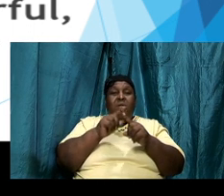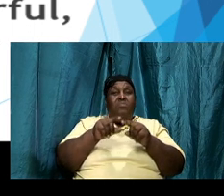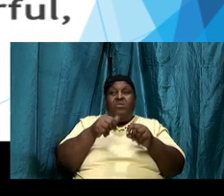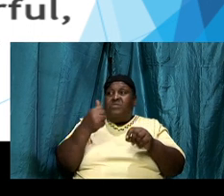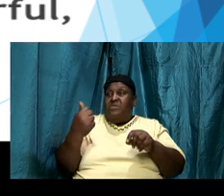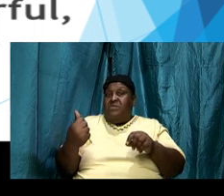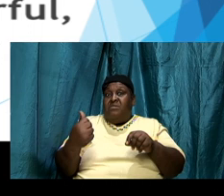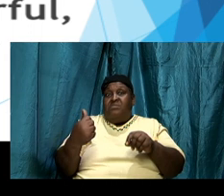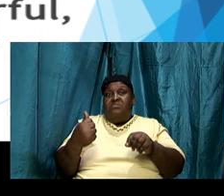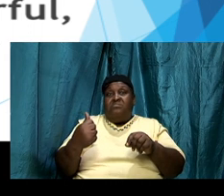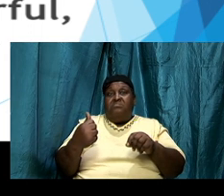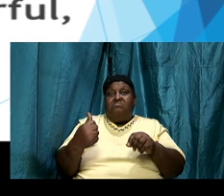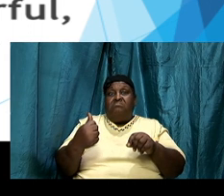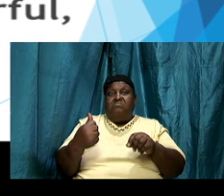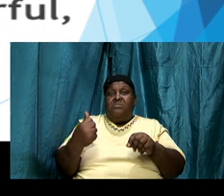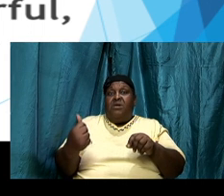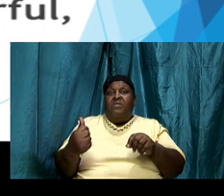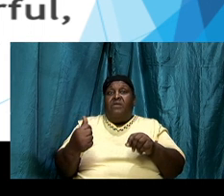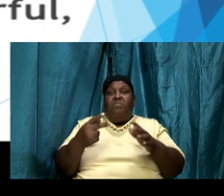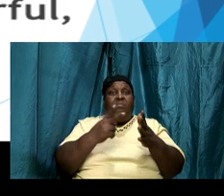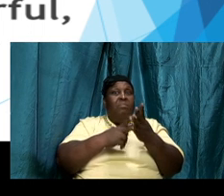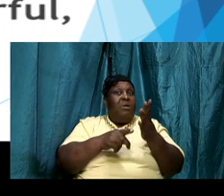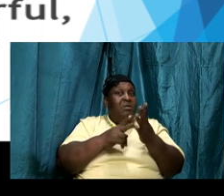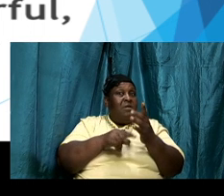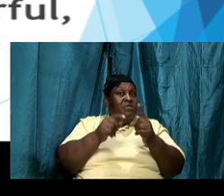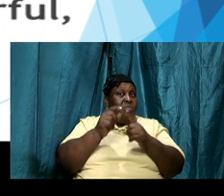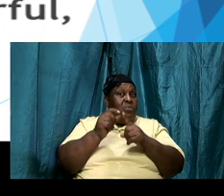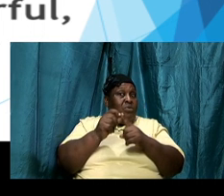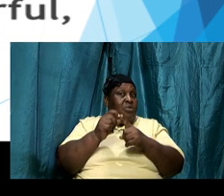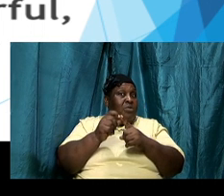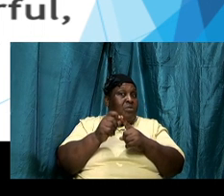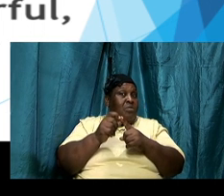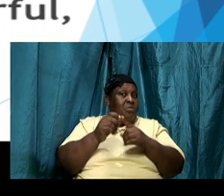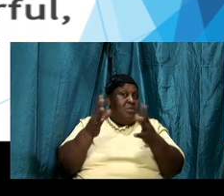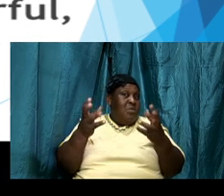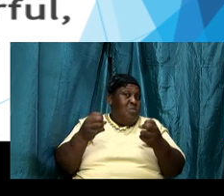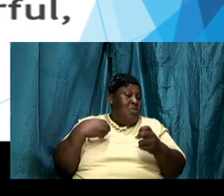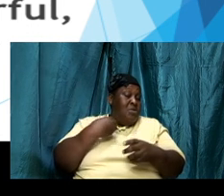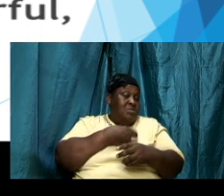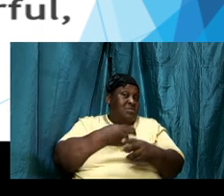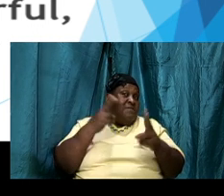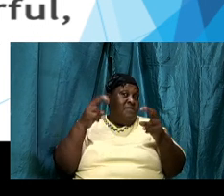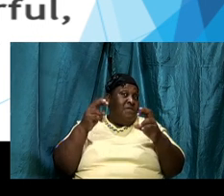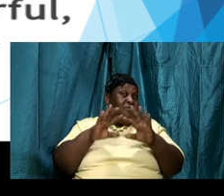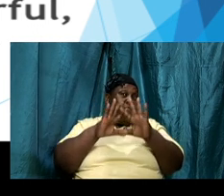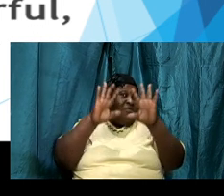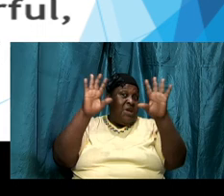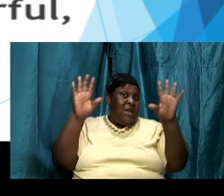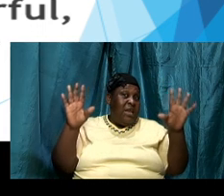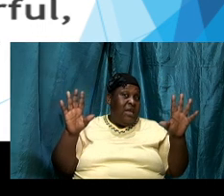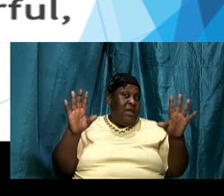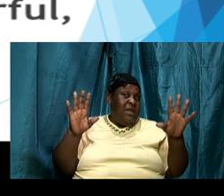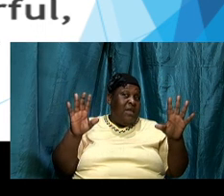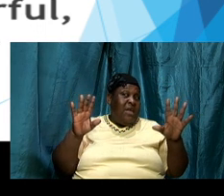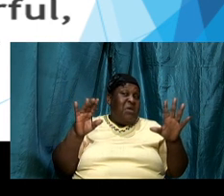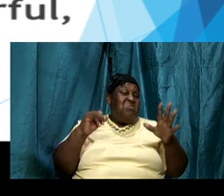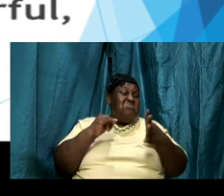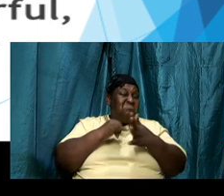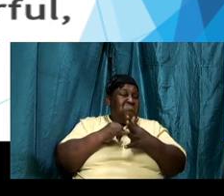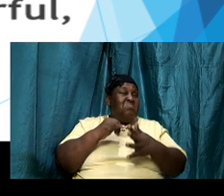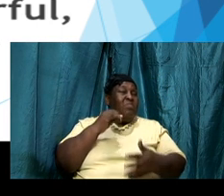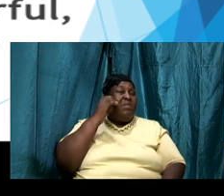that I want us to be very clear on and it is meditating